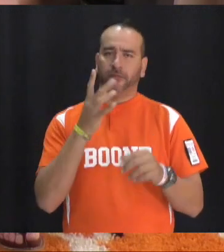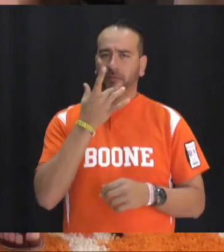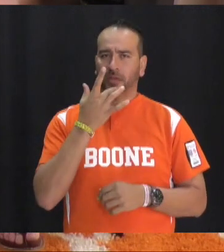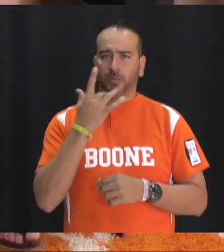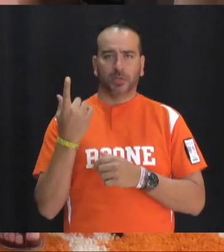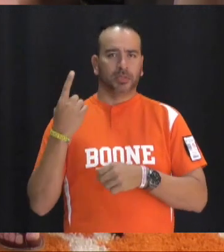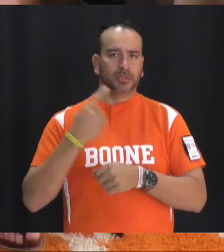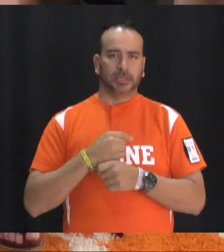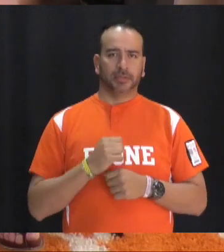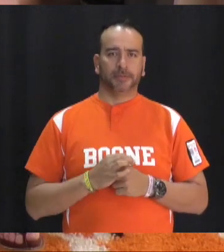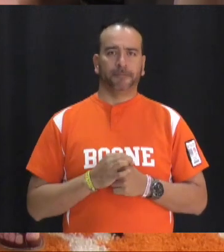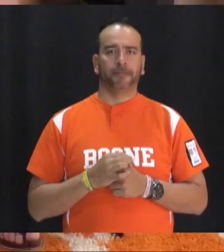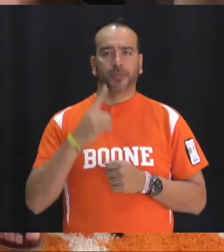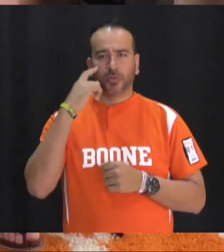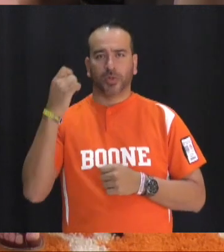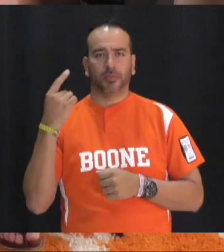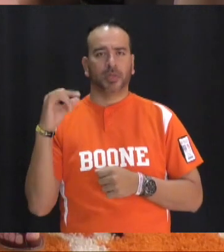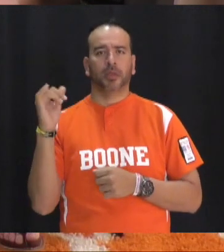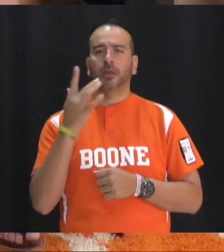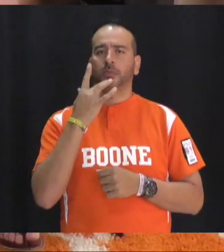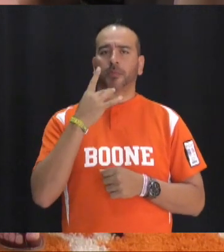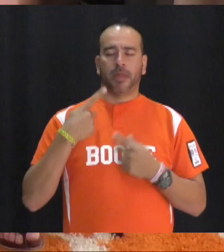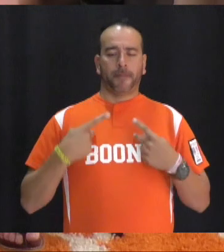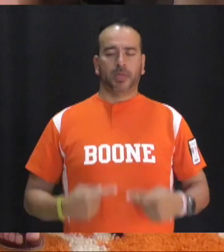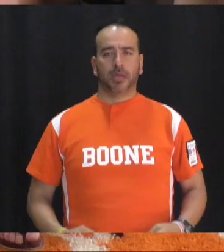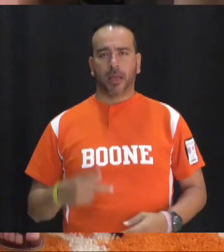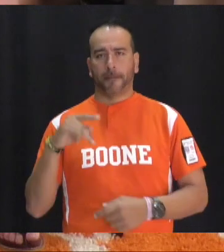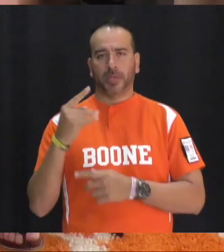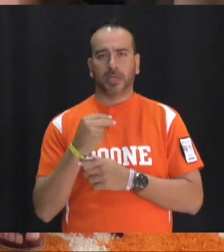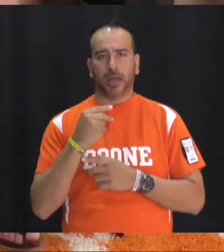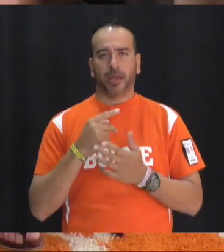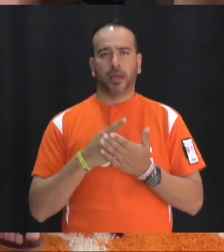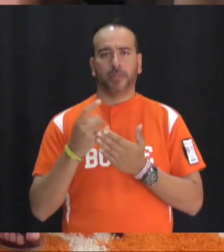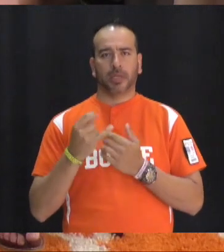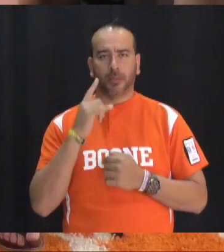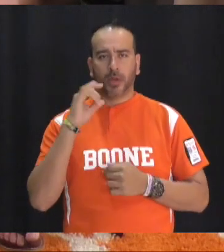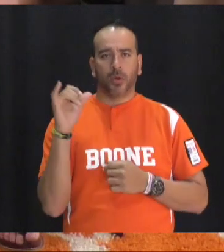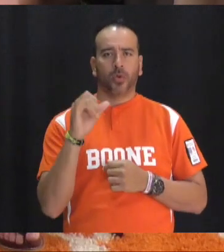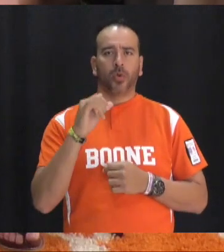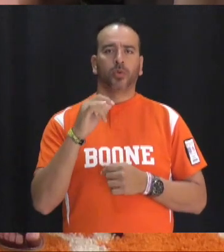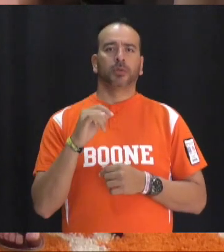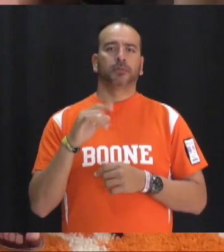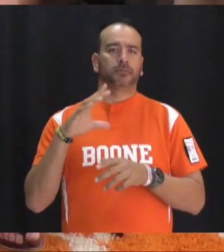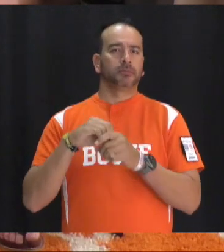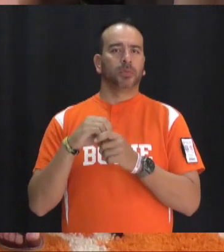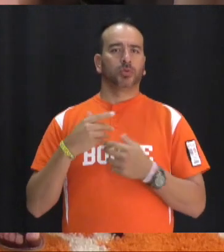dreaming of Neverland day wear your favorite pajamas in dress code or dresses your favorite character from Neverland